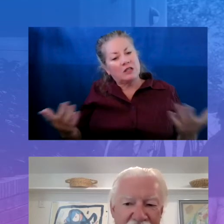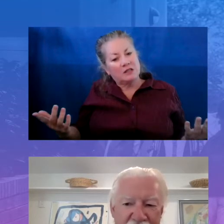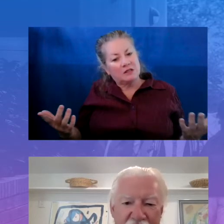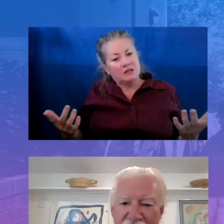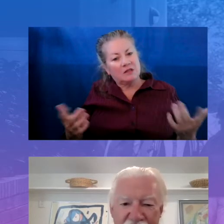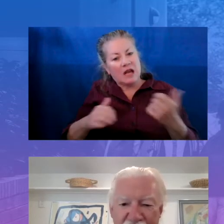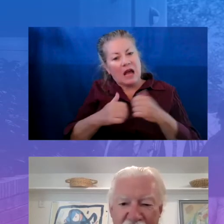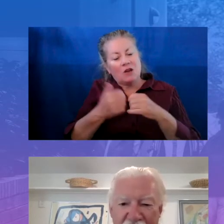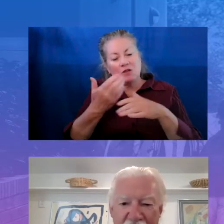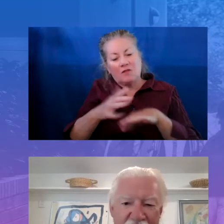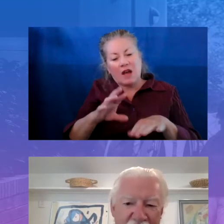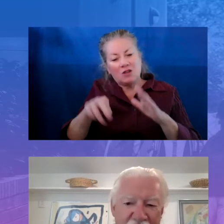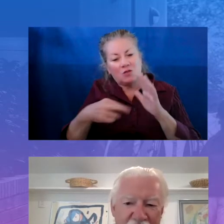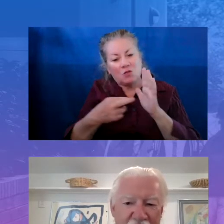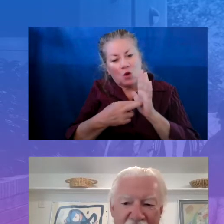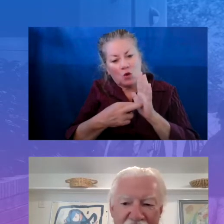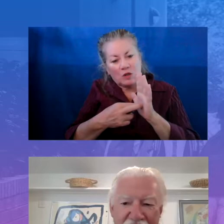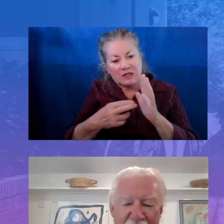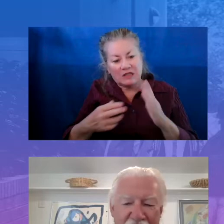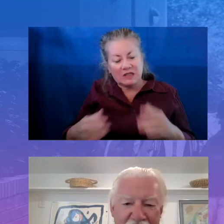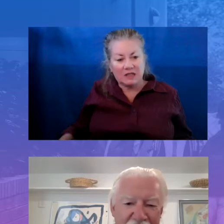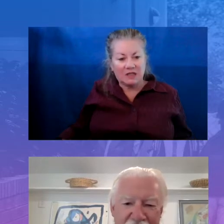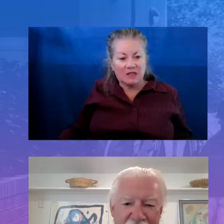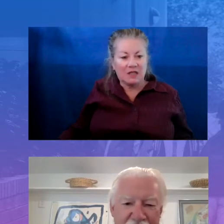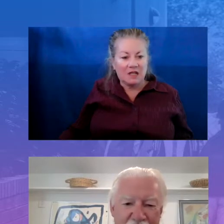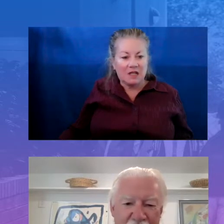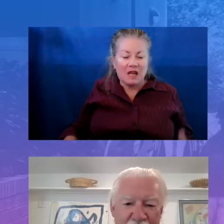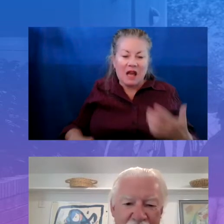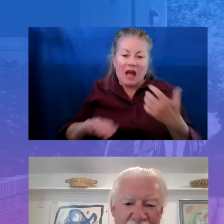does all this evolve through the pandemic?